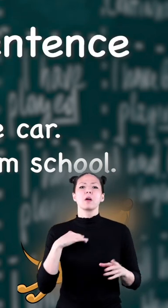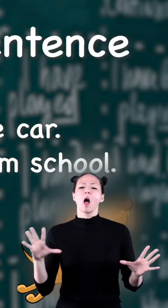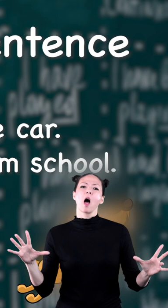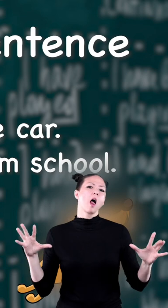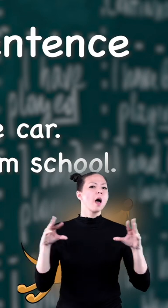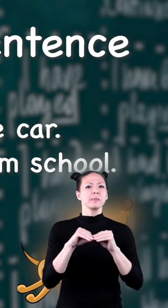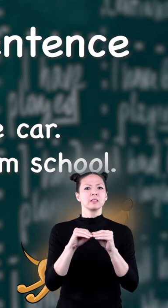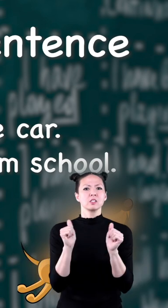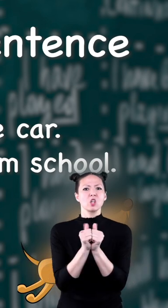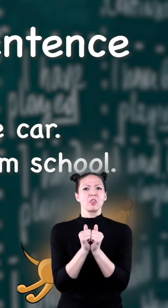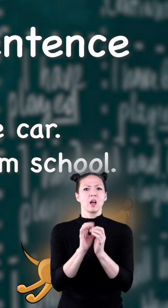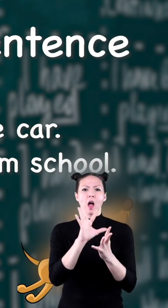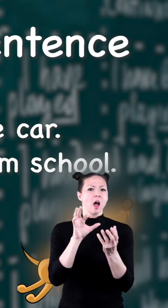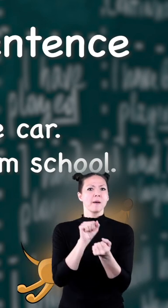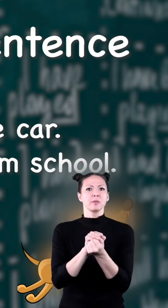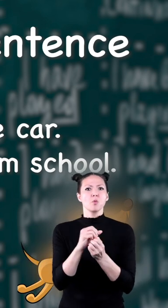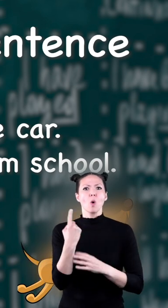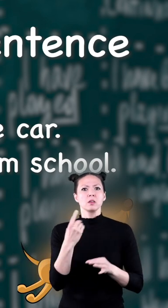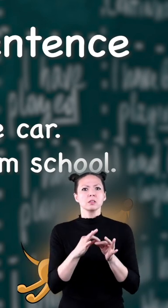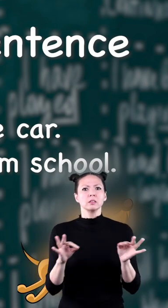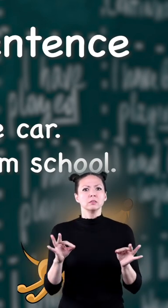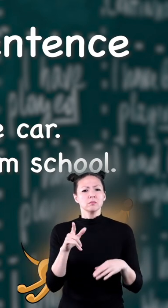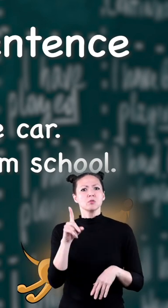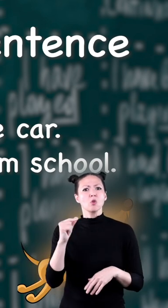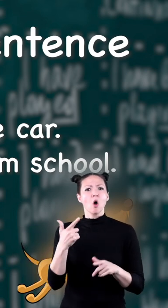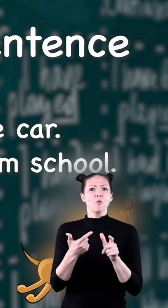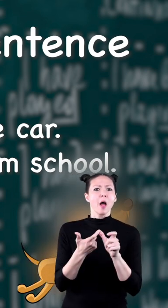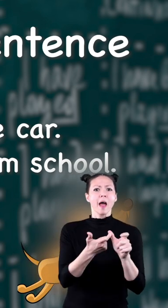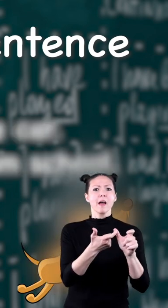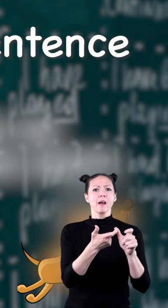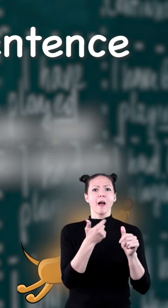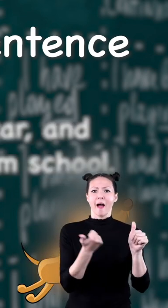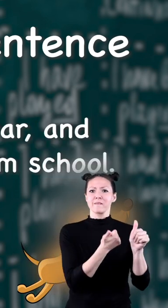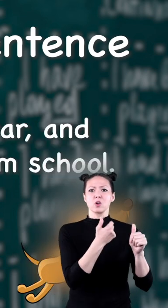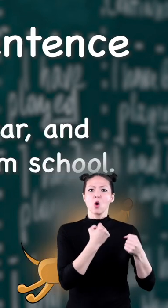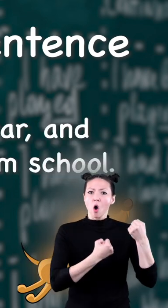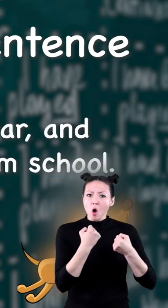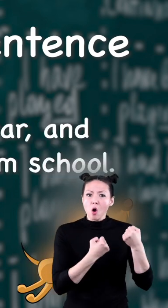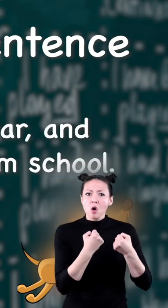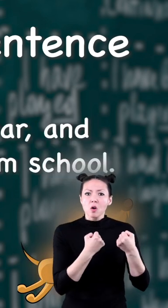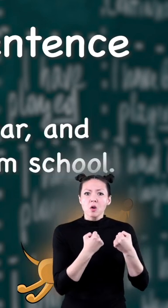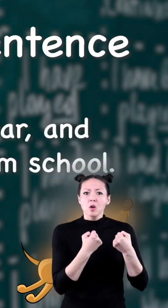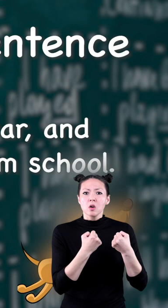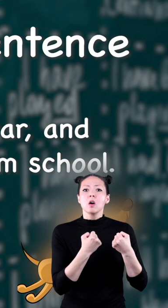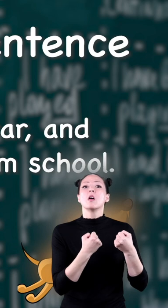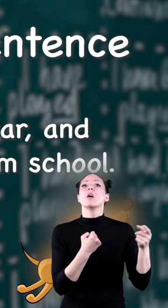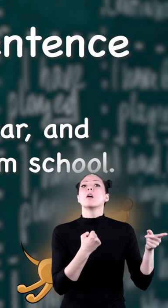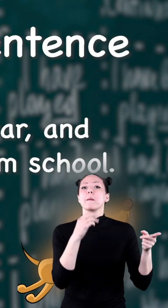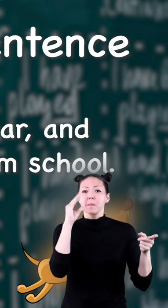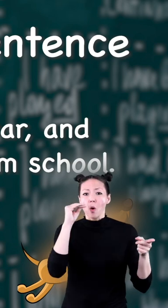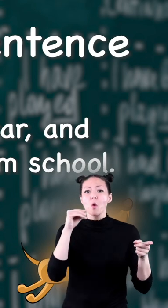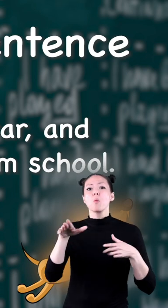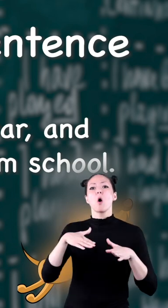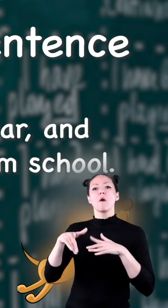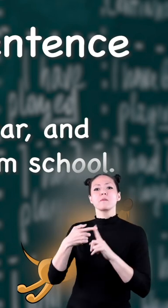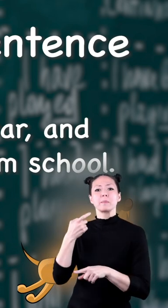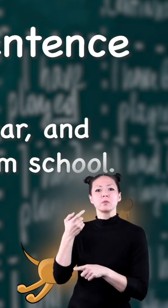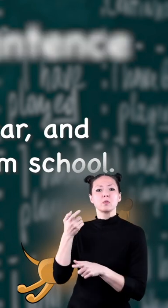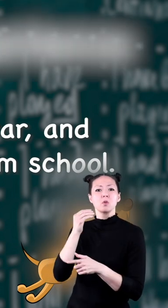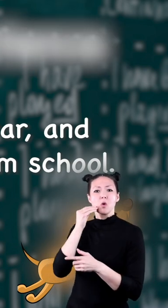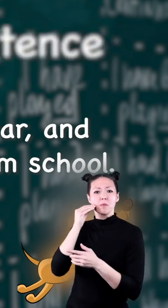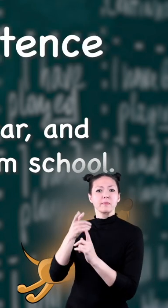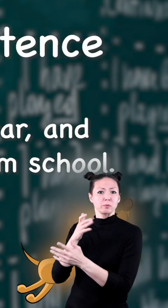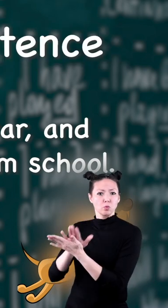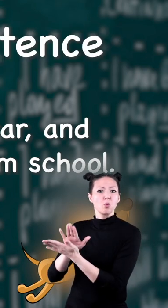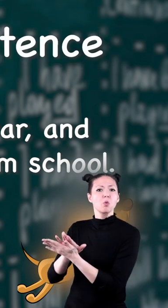happens if we put them together into one sentence it would read the dog ran after the car and the boy walked home from school